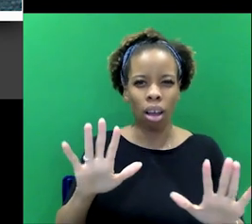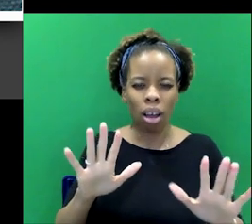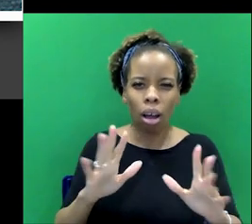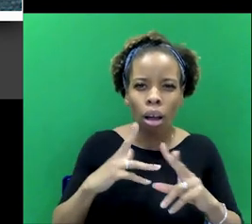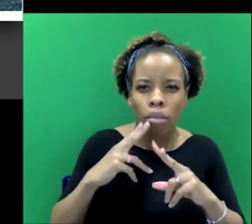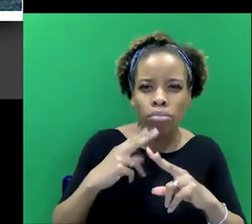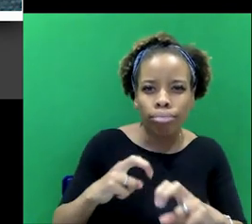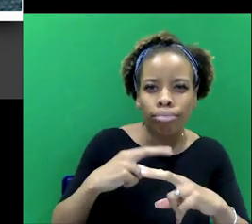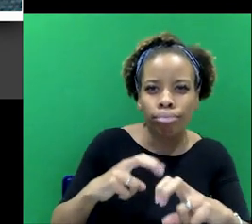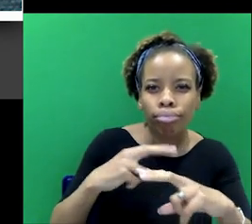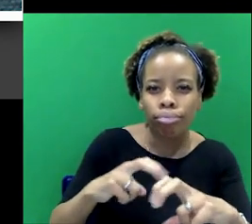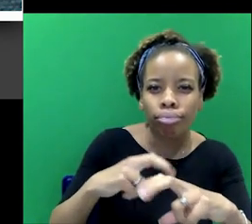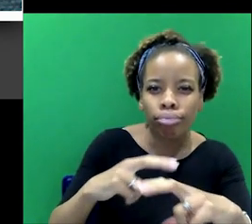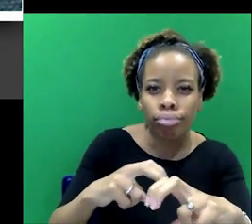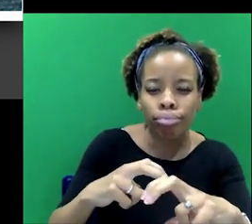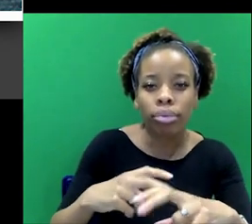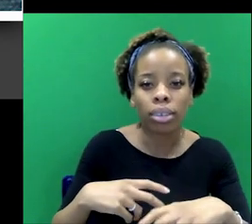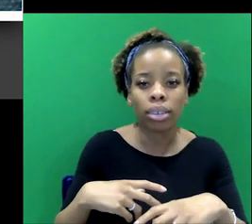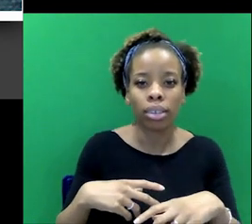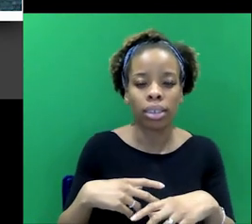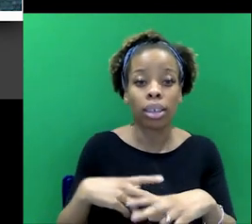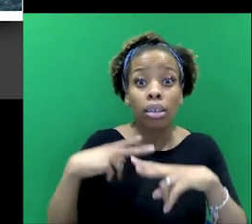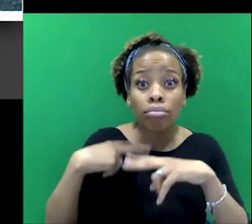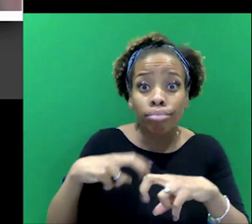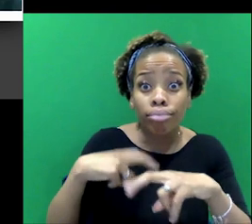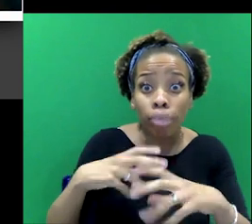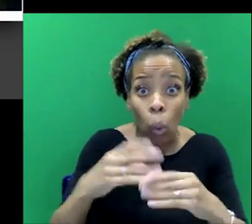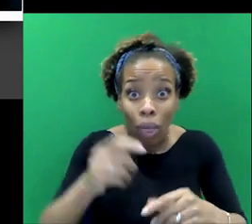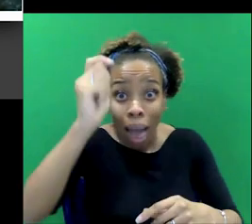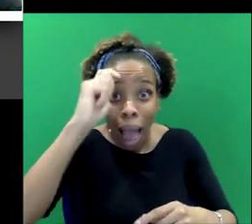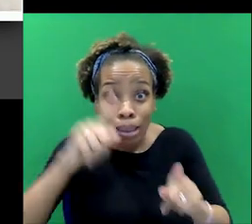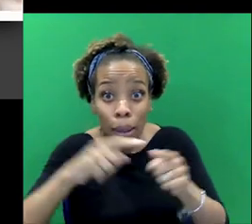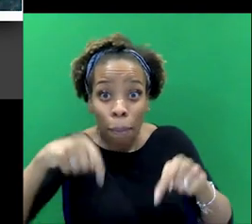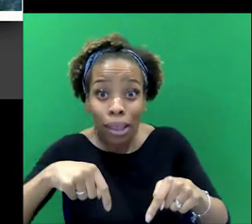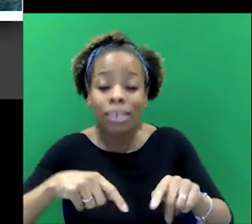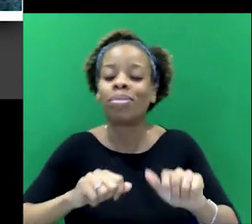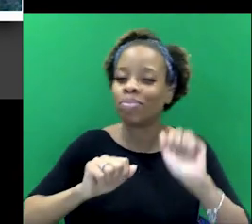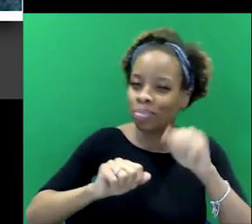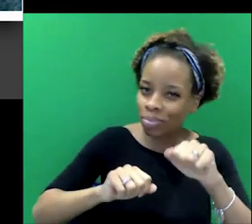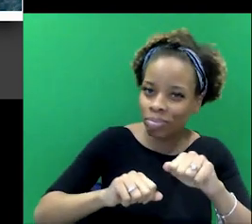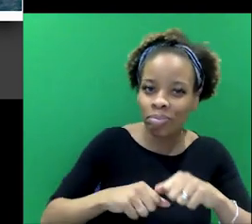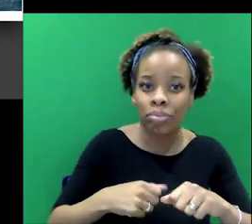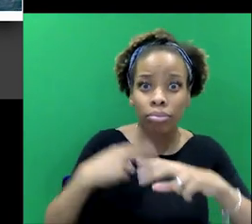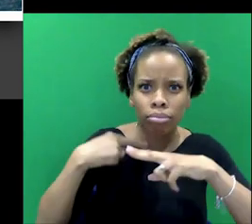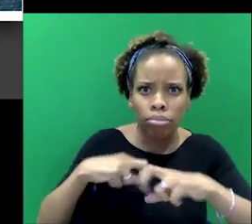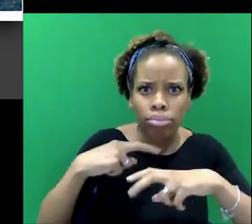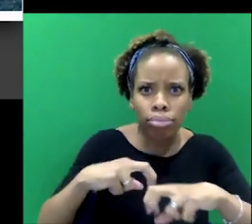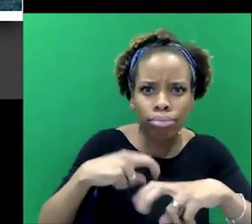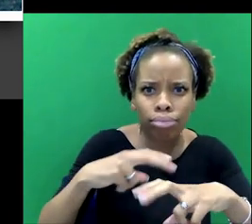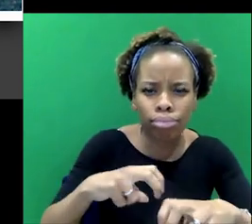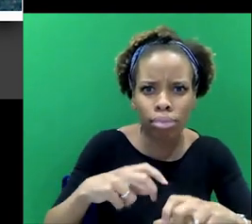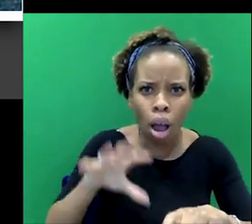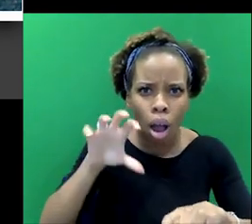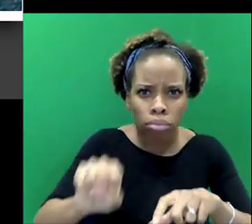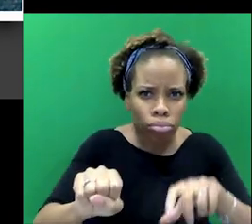the picture, he absolutely is on fire. He is